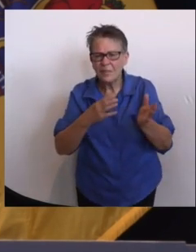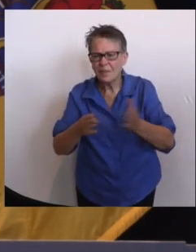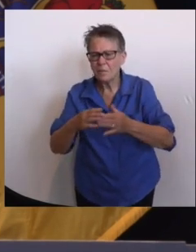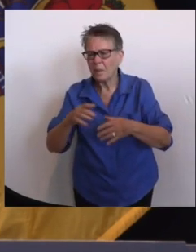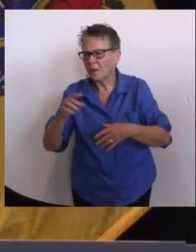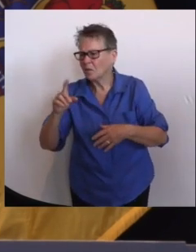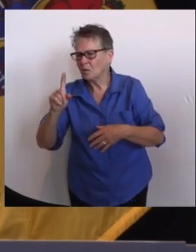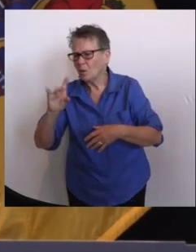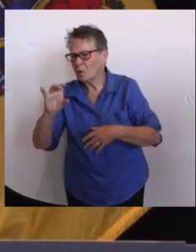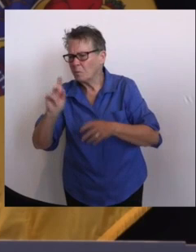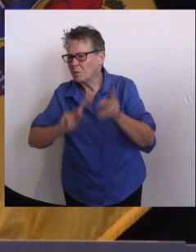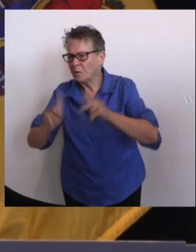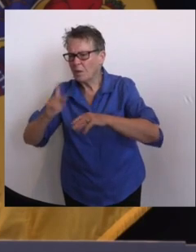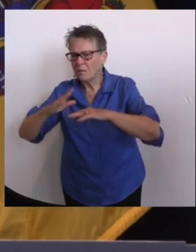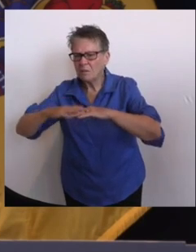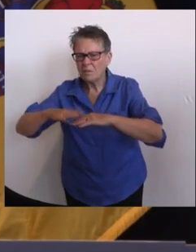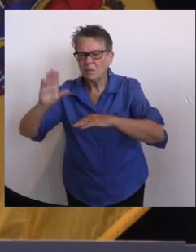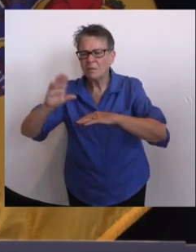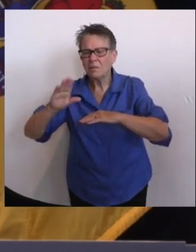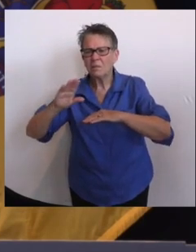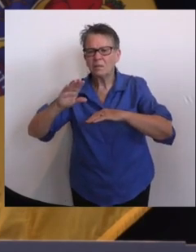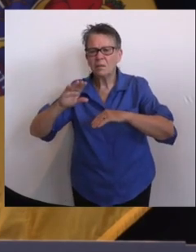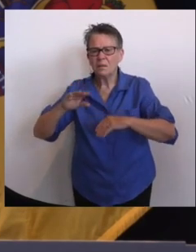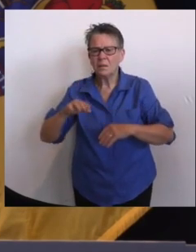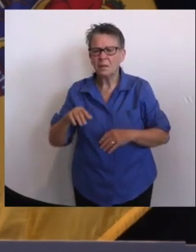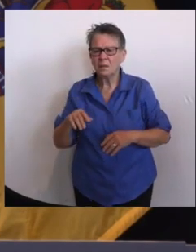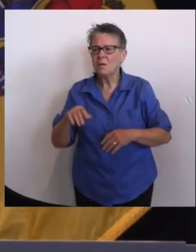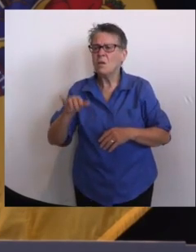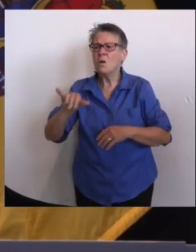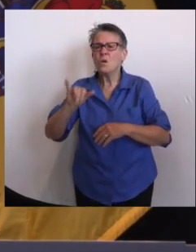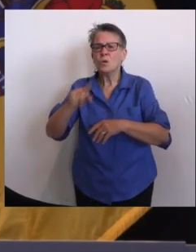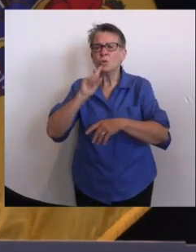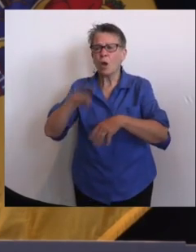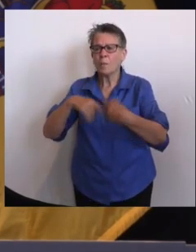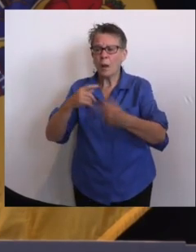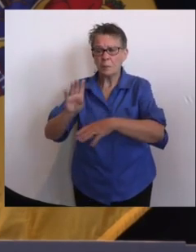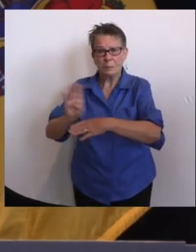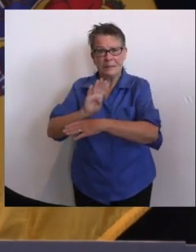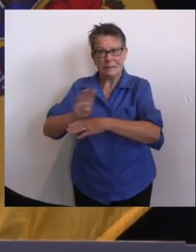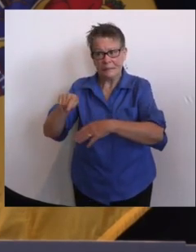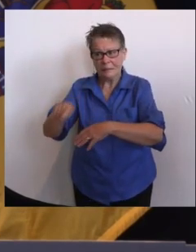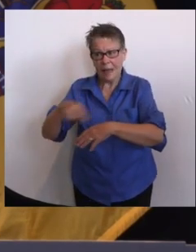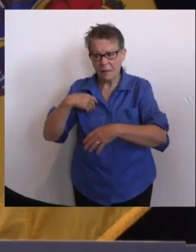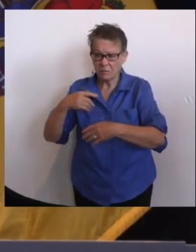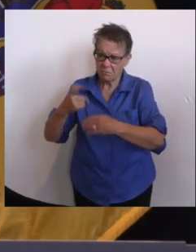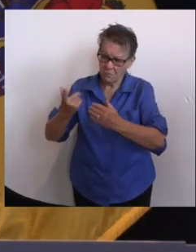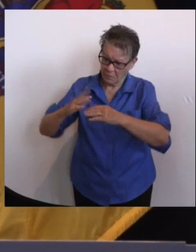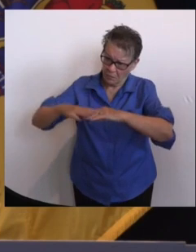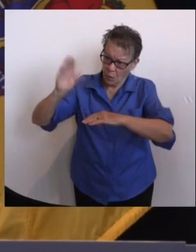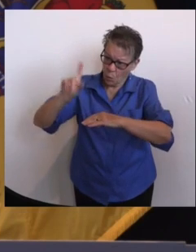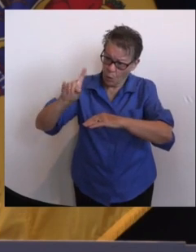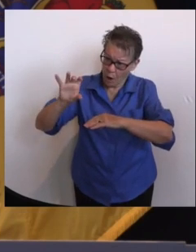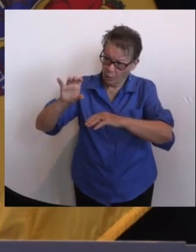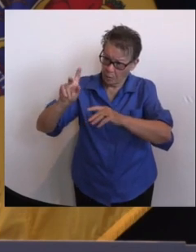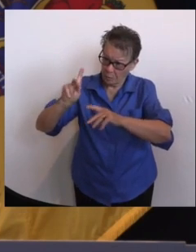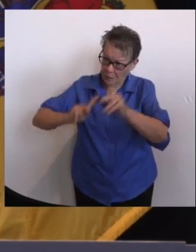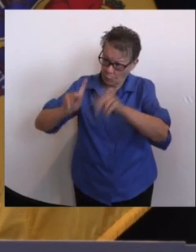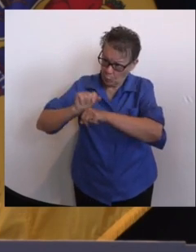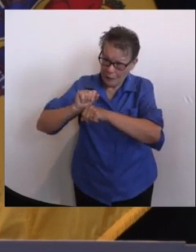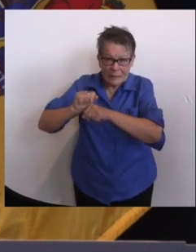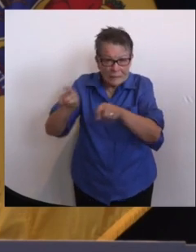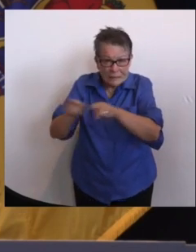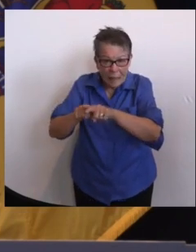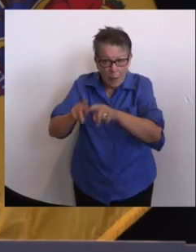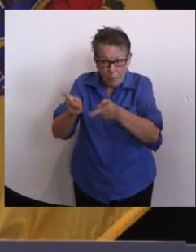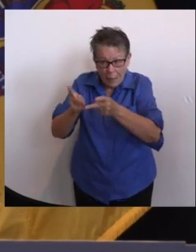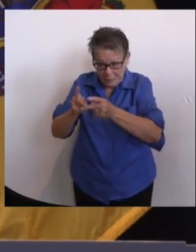Is there flexibility or will there be flexibility? But that's really within the private sector and the mandate that comes down from the federal government. I'm not sure there's any